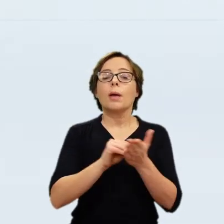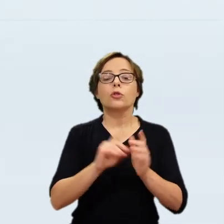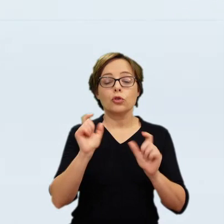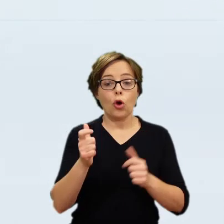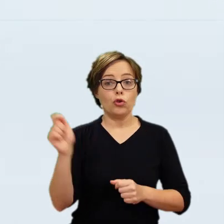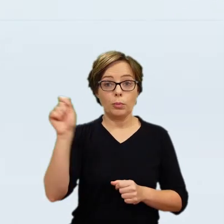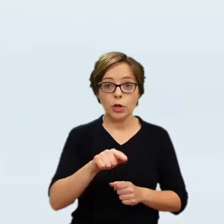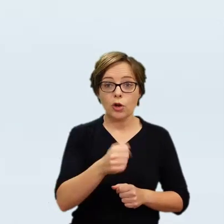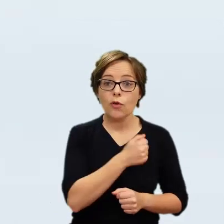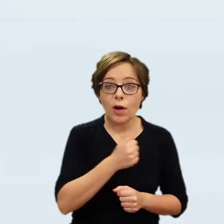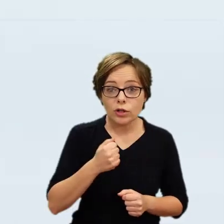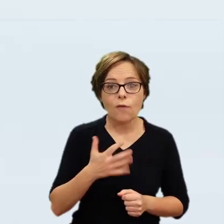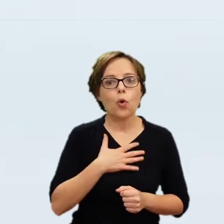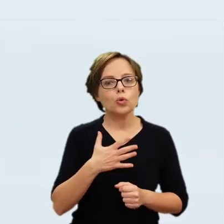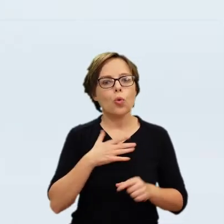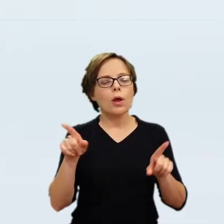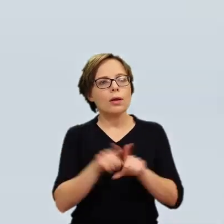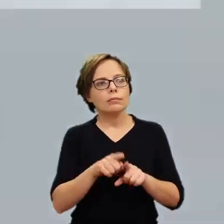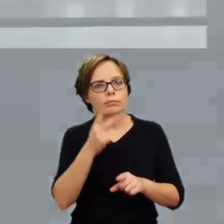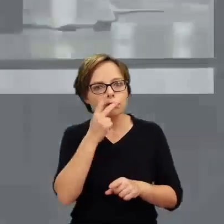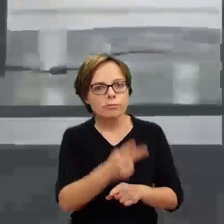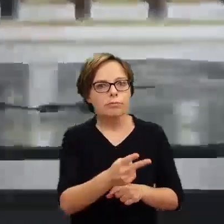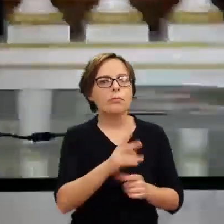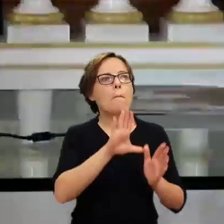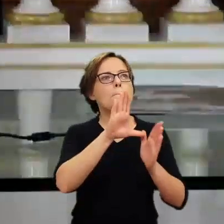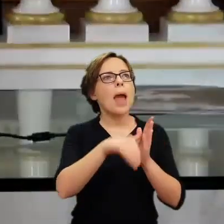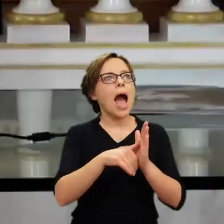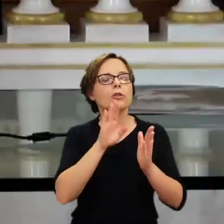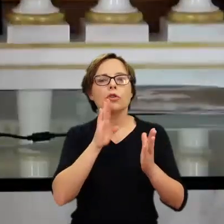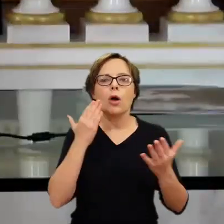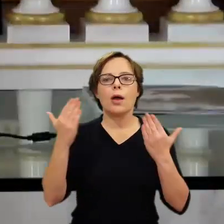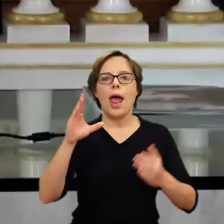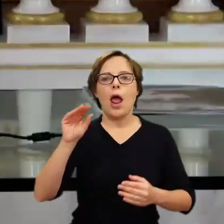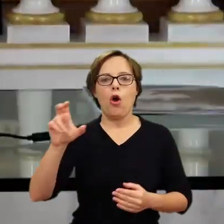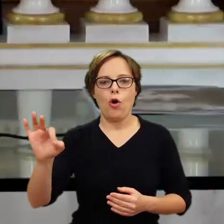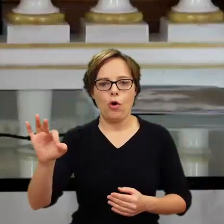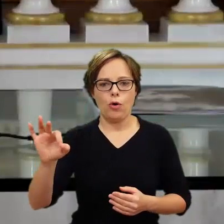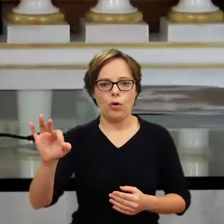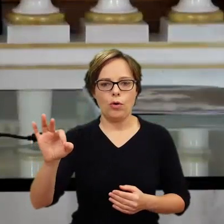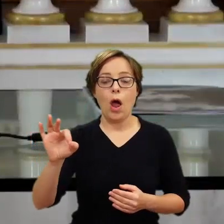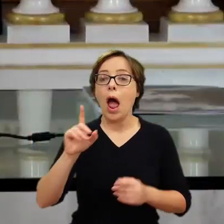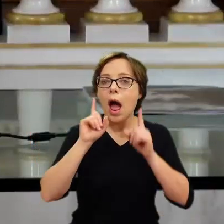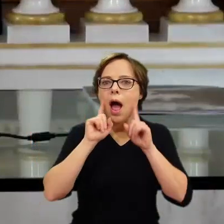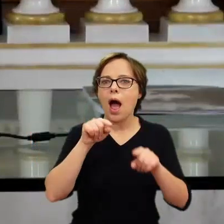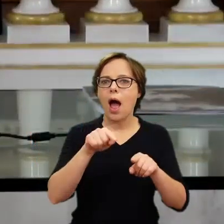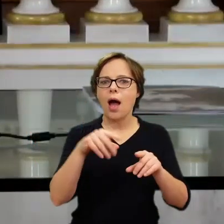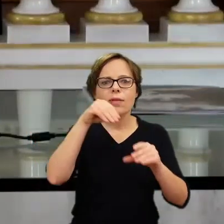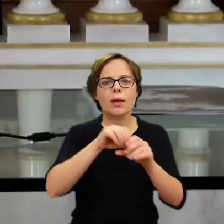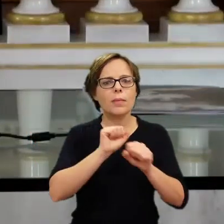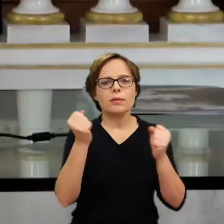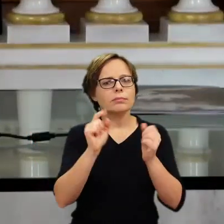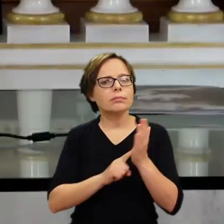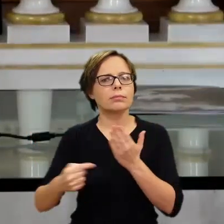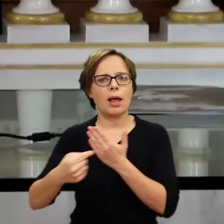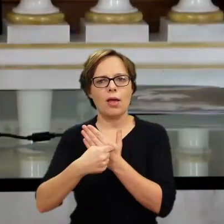visiting Warsaw is like visiting the echo of a city. And there is this very beautiful poetry about that, about this idea of